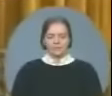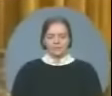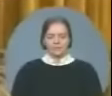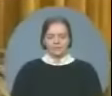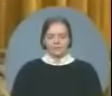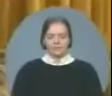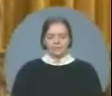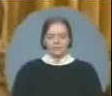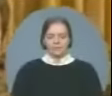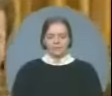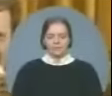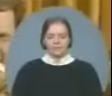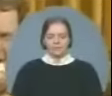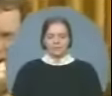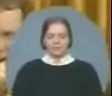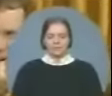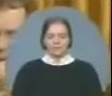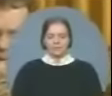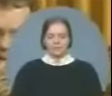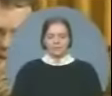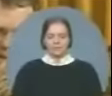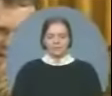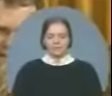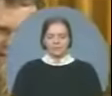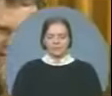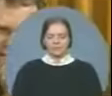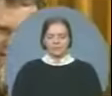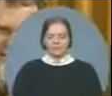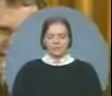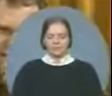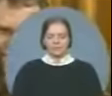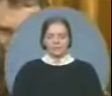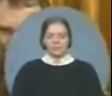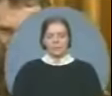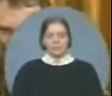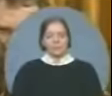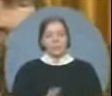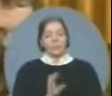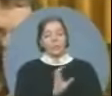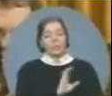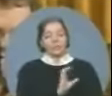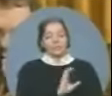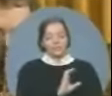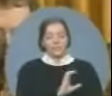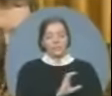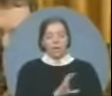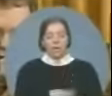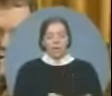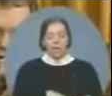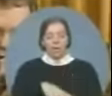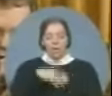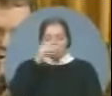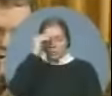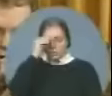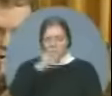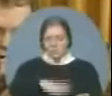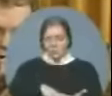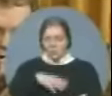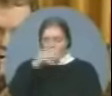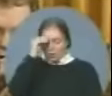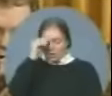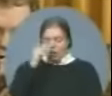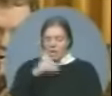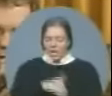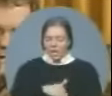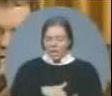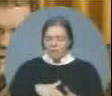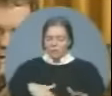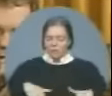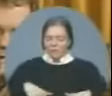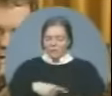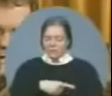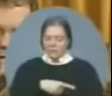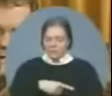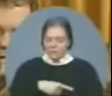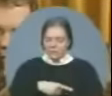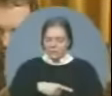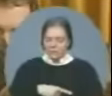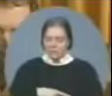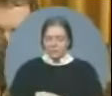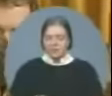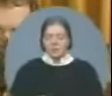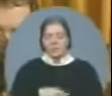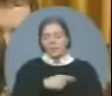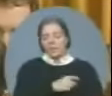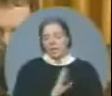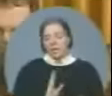still haven't learned their lesson. If someone stands in their way, they try and buy them off. We also have the Conservatives involved in allegations of tempting a